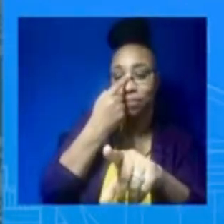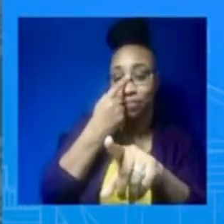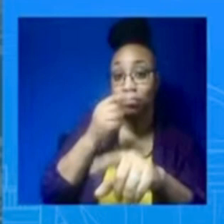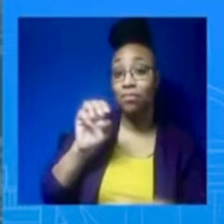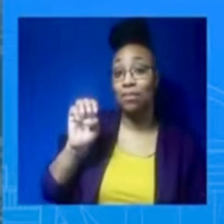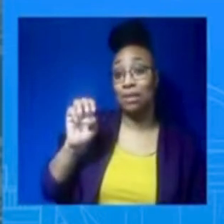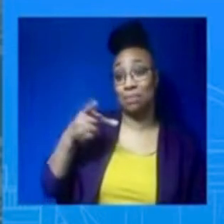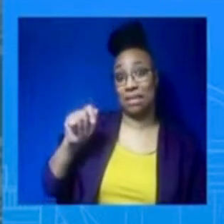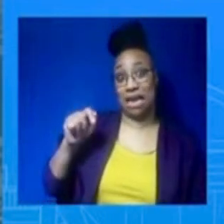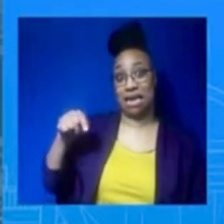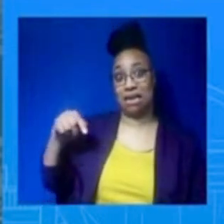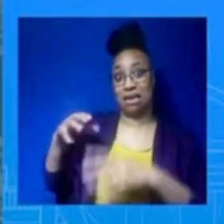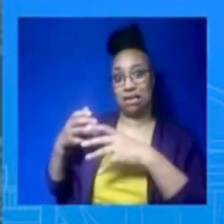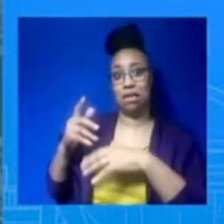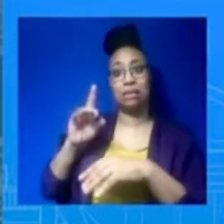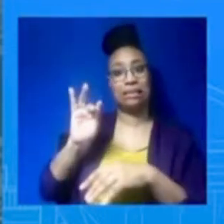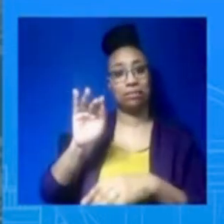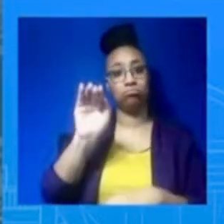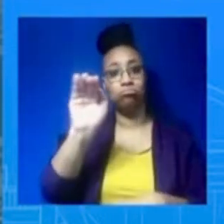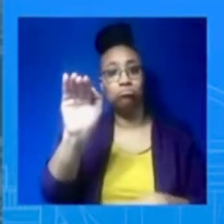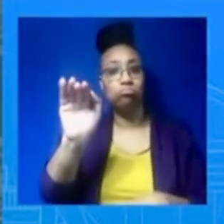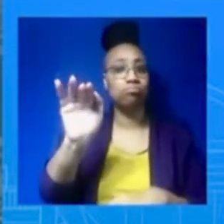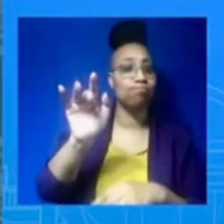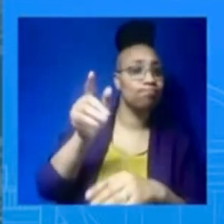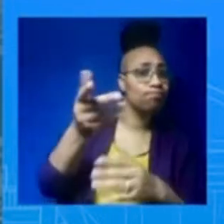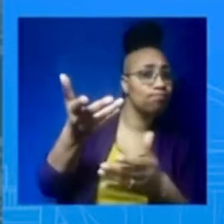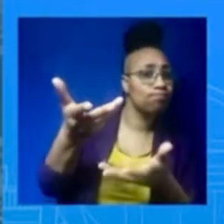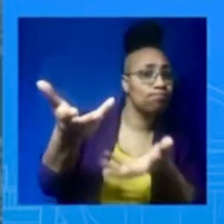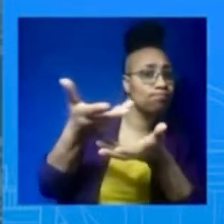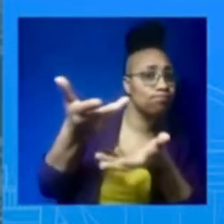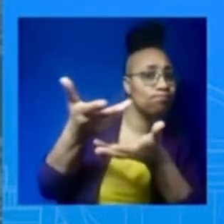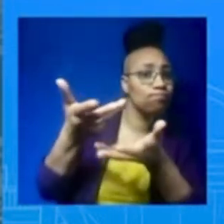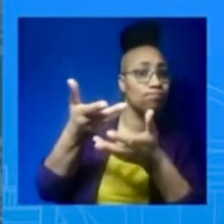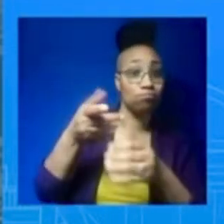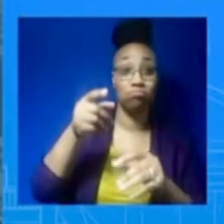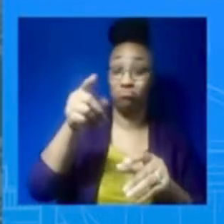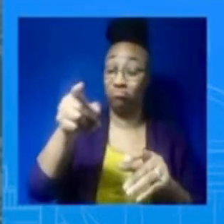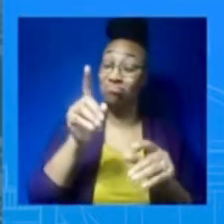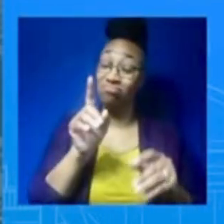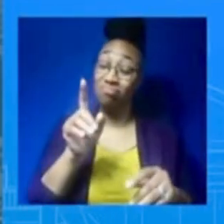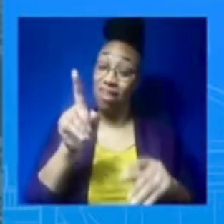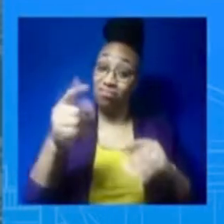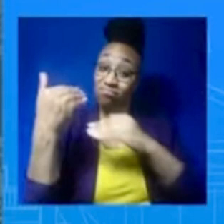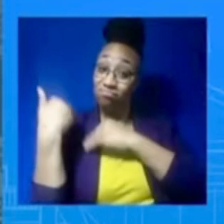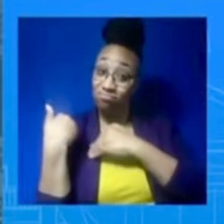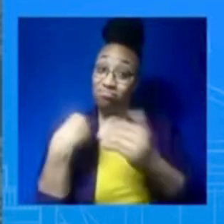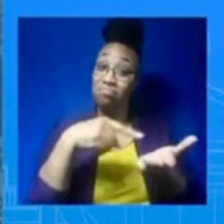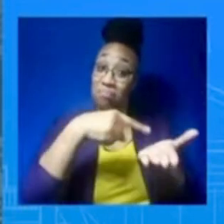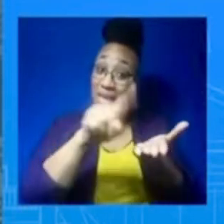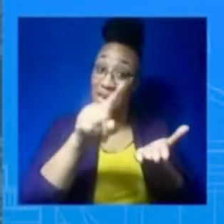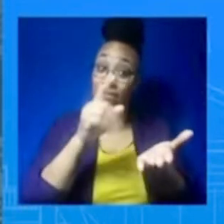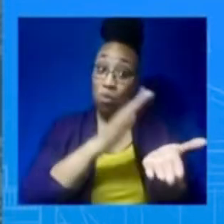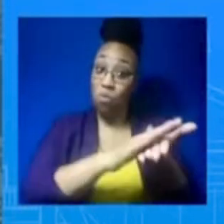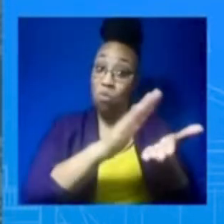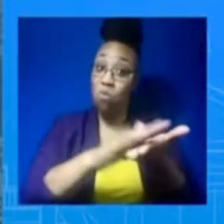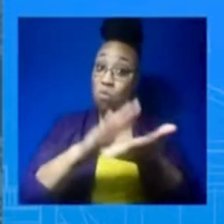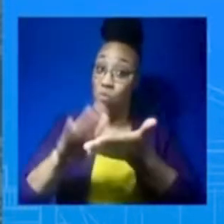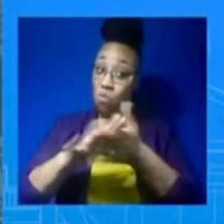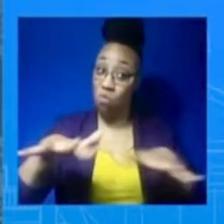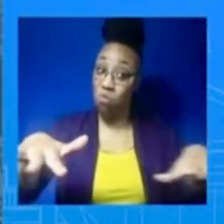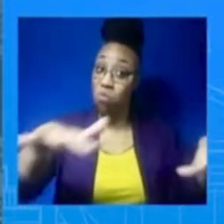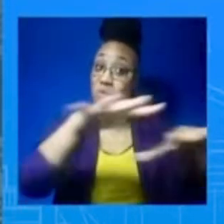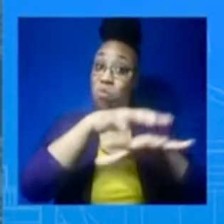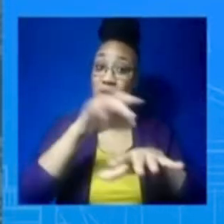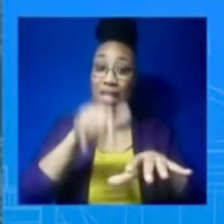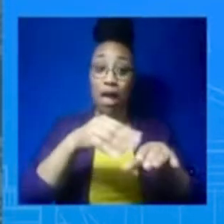cover all the cleanup costs, which is incredibly important, and they're requiring the railroad to document the release of hazardous